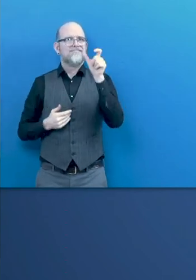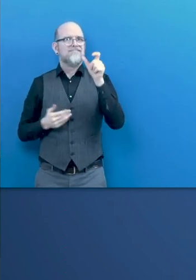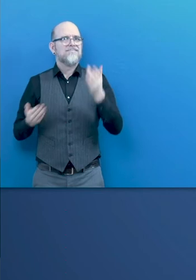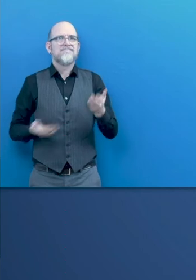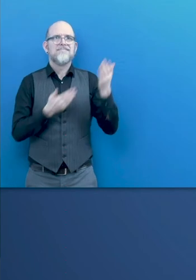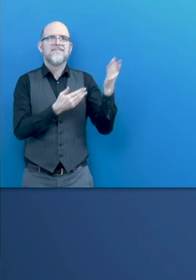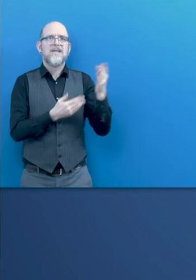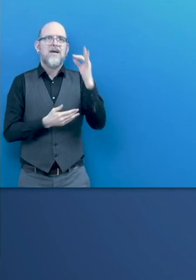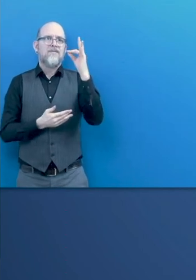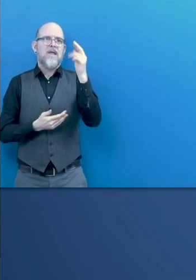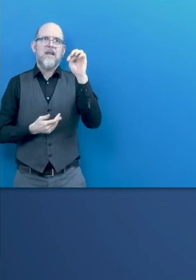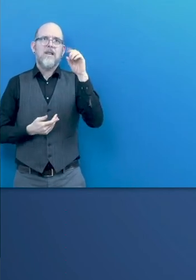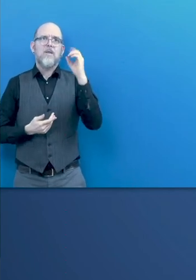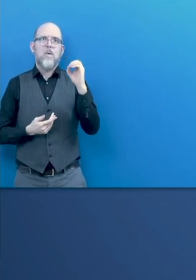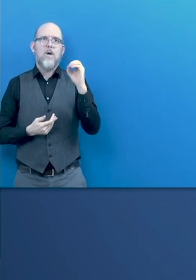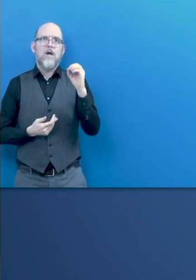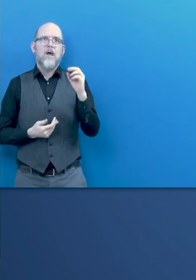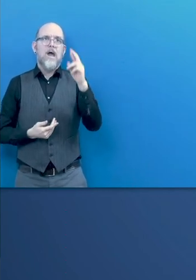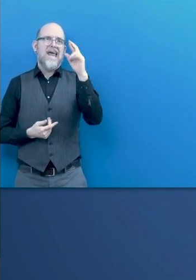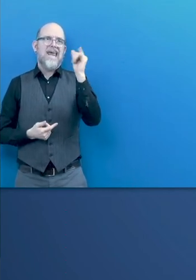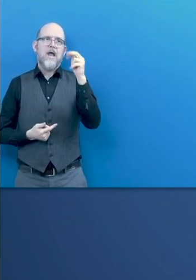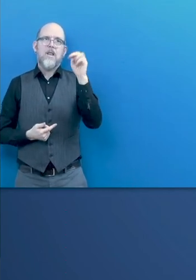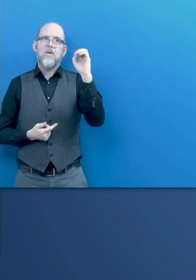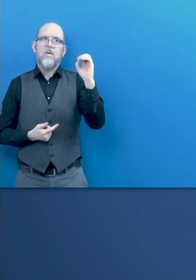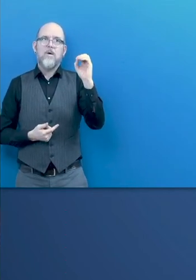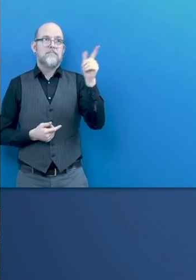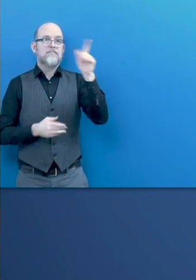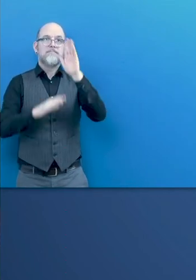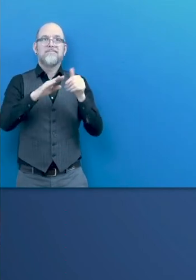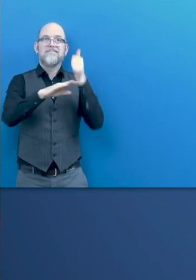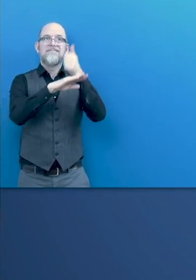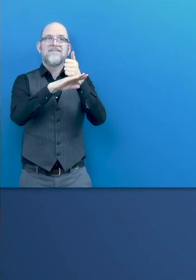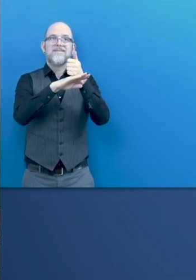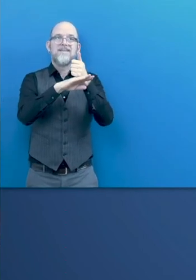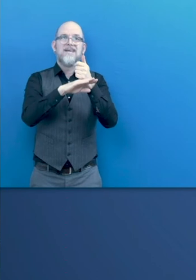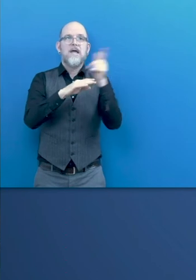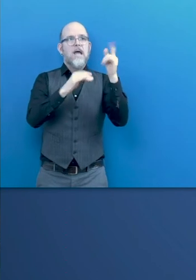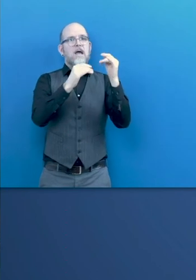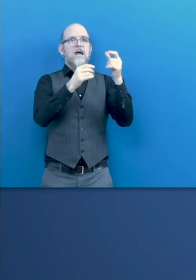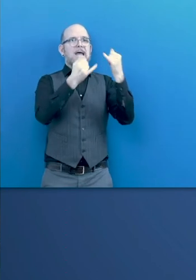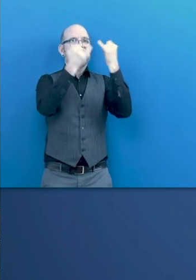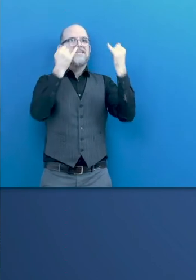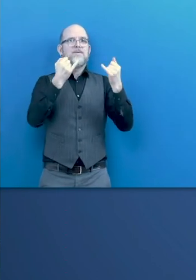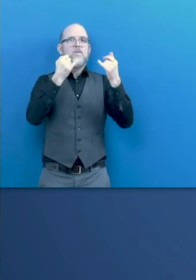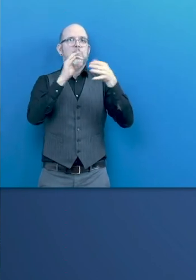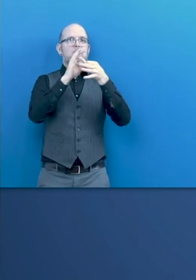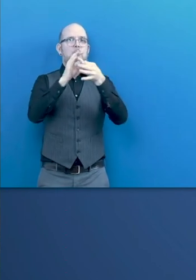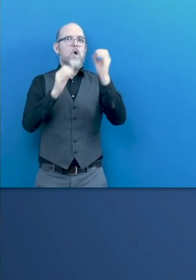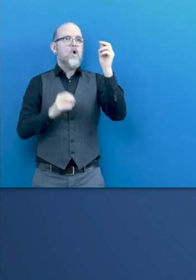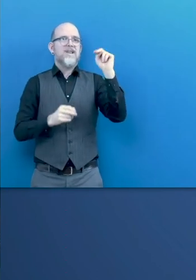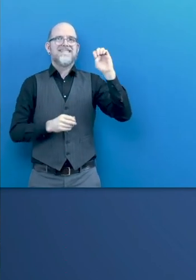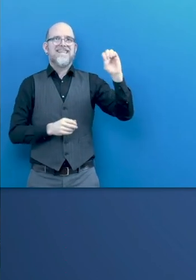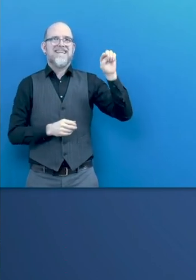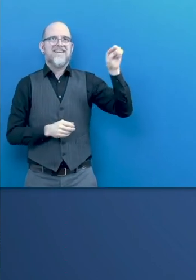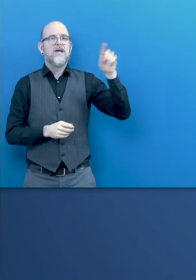Institutional Relations and Social Responsibility at ONCE Social Group, that will conduct the session today.